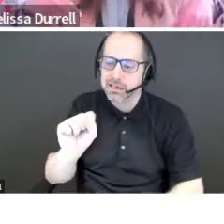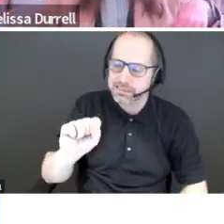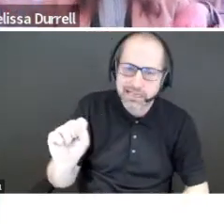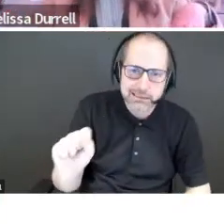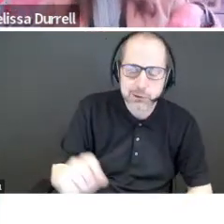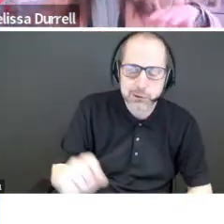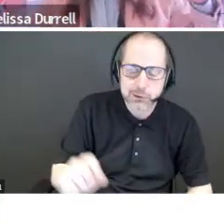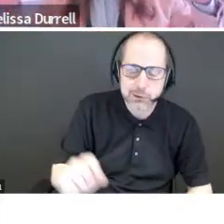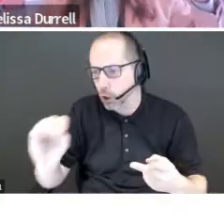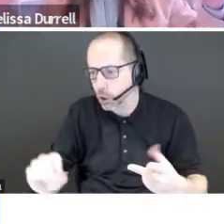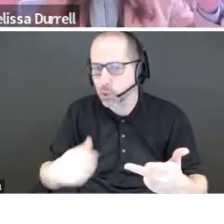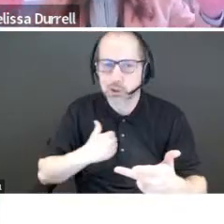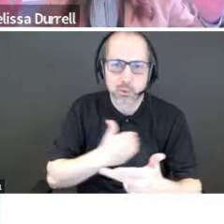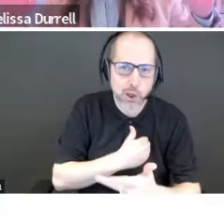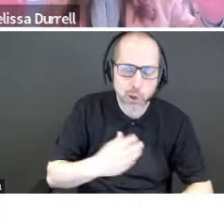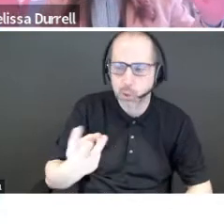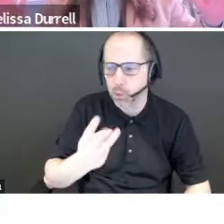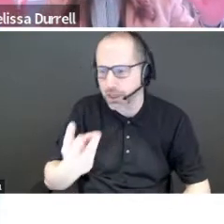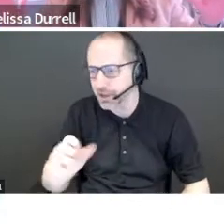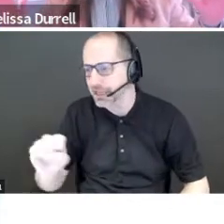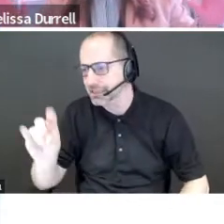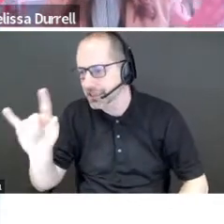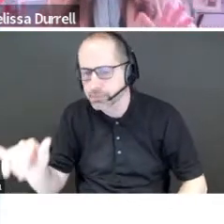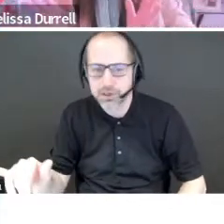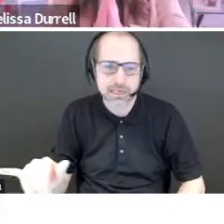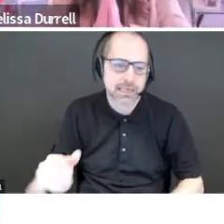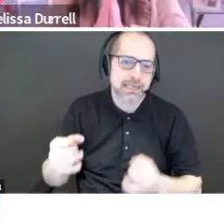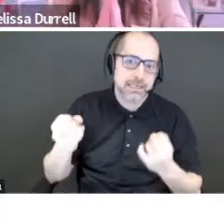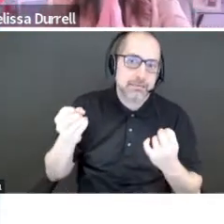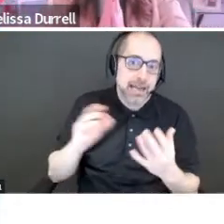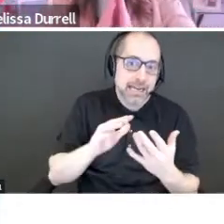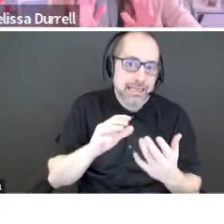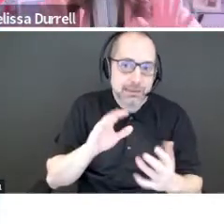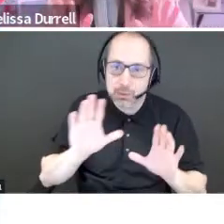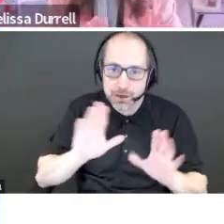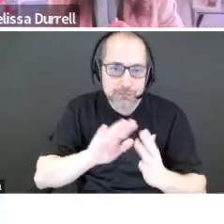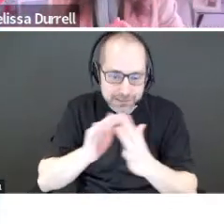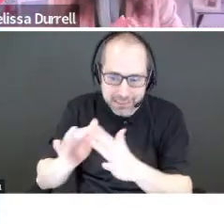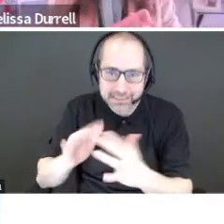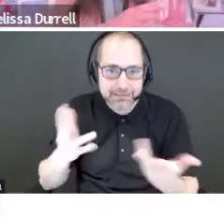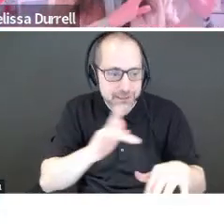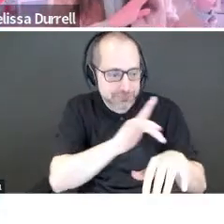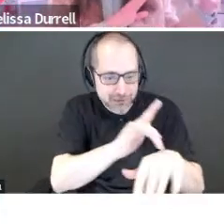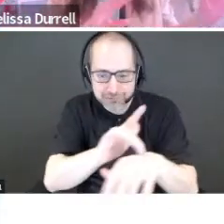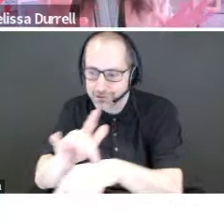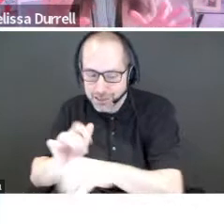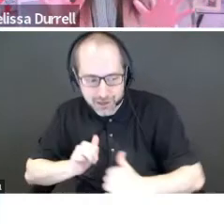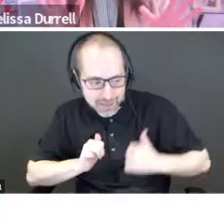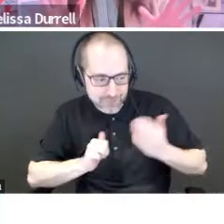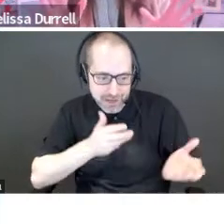Toronto, Winnipeg, Sudbury. I know lots of cities are super jealous that I got to live in, but super fun and really enjoyed that time there.